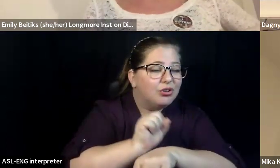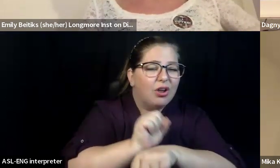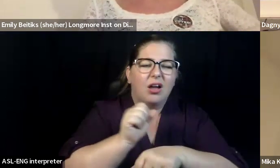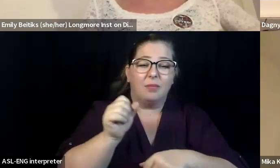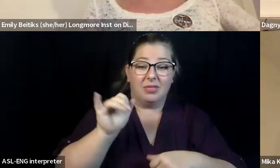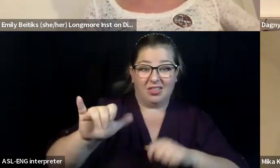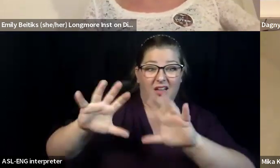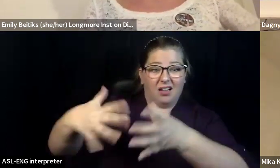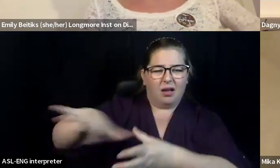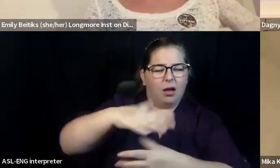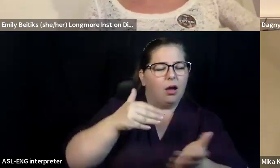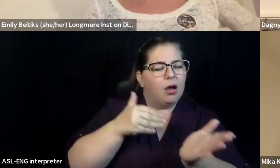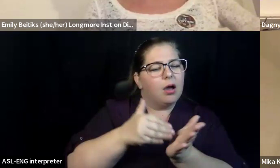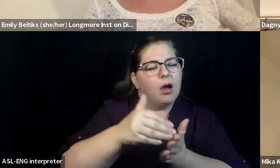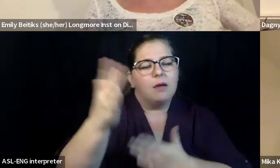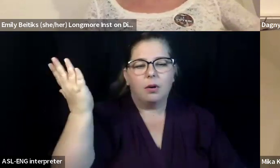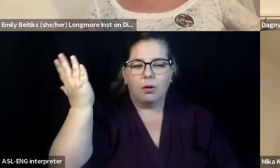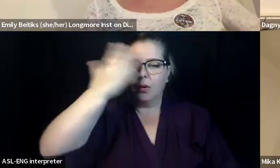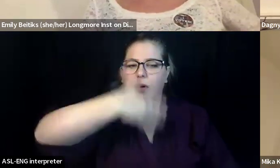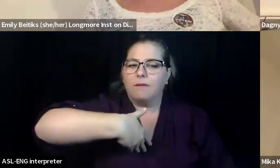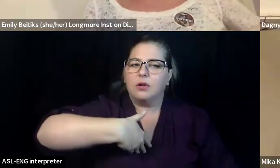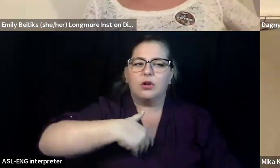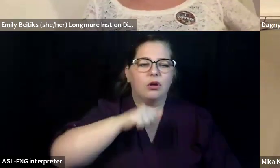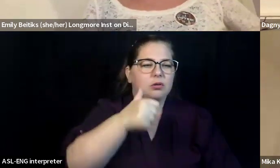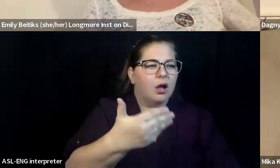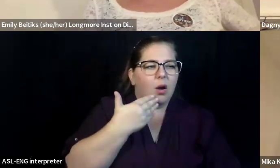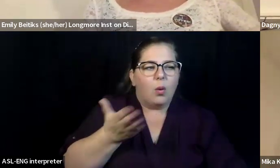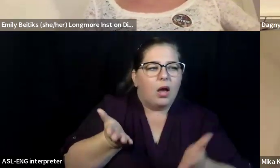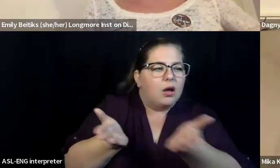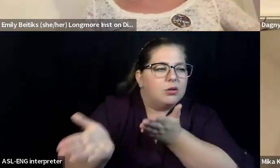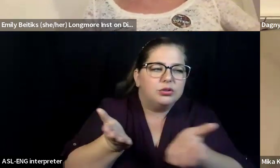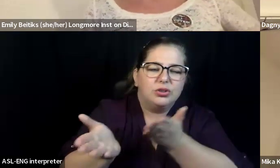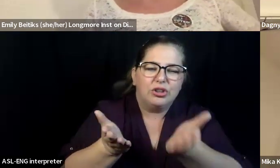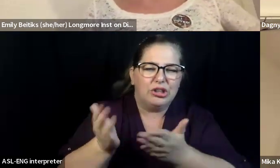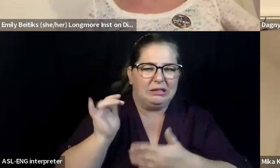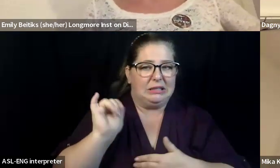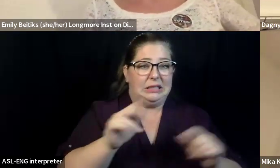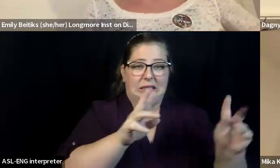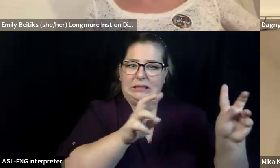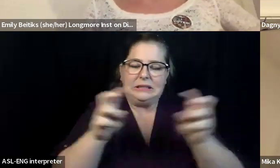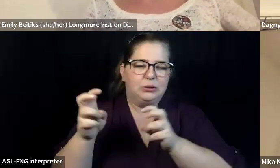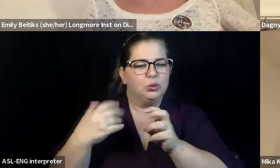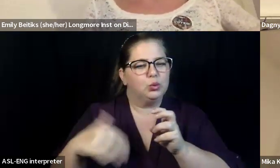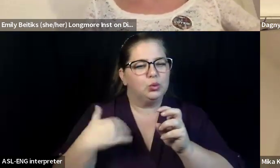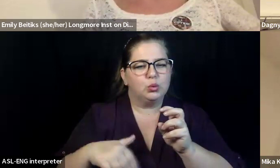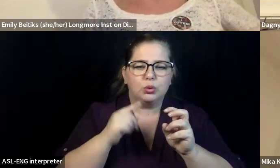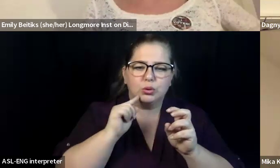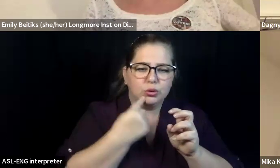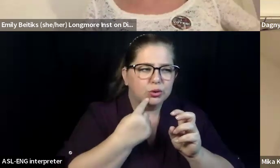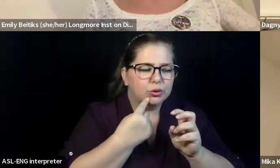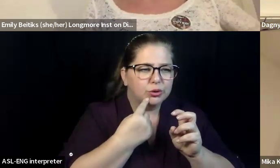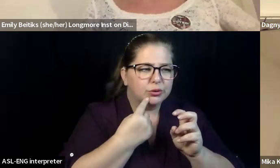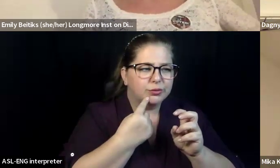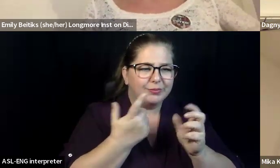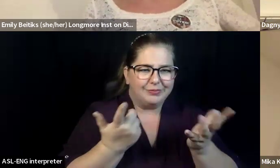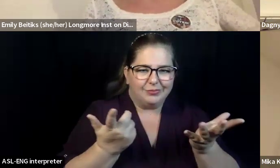highlight that and also would love any information that you get, um, for, you know,